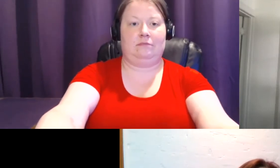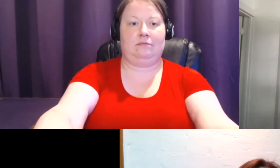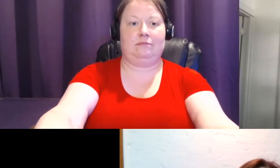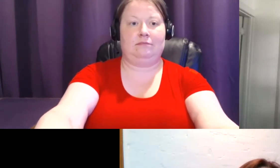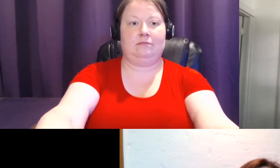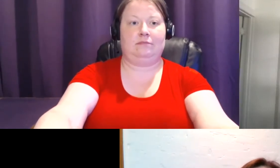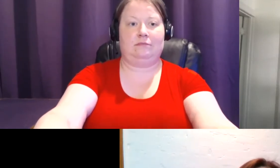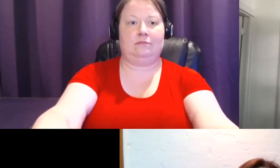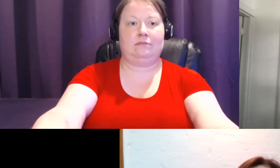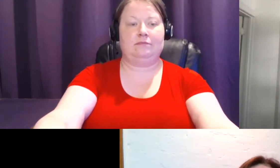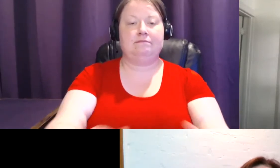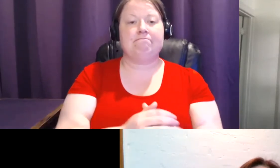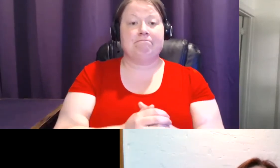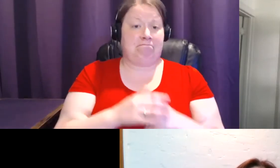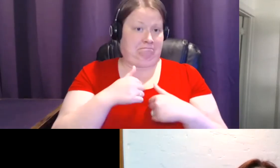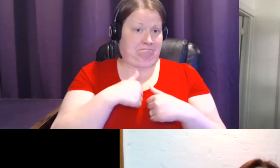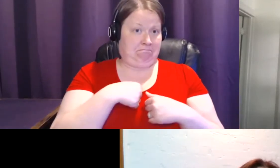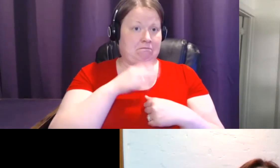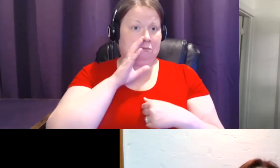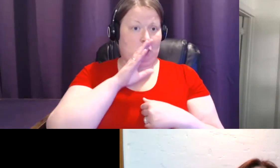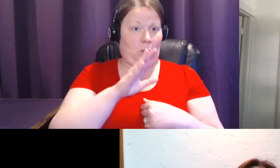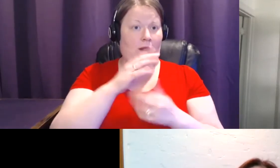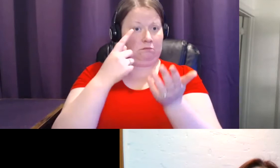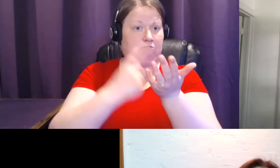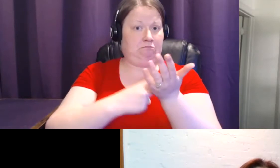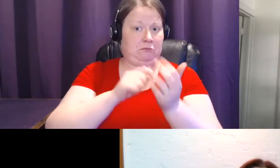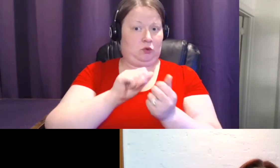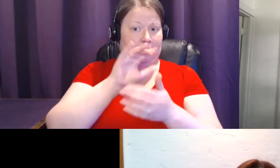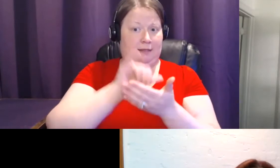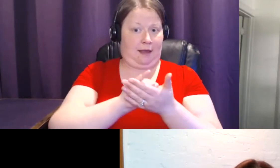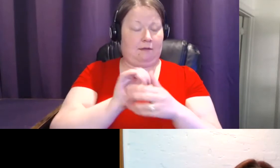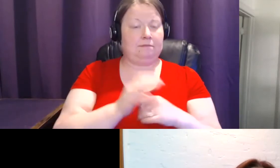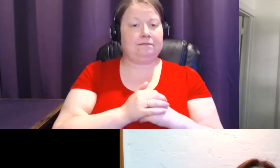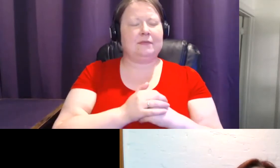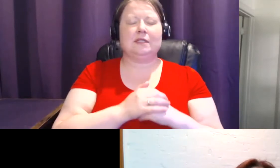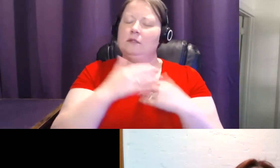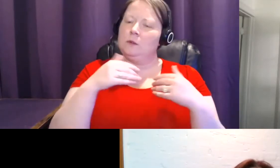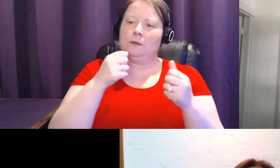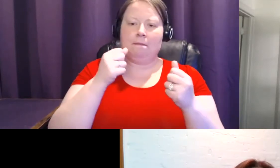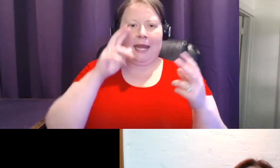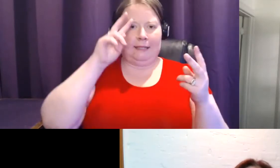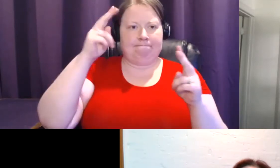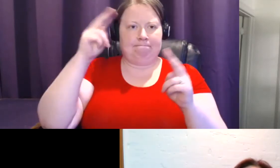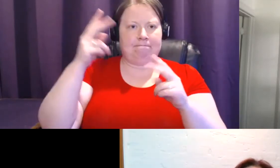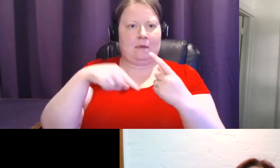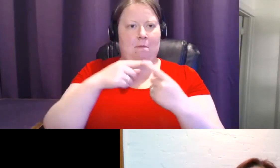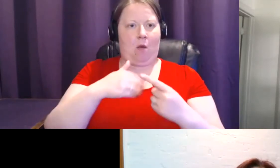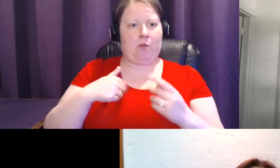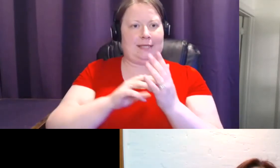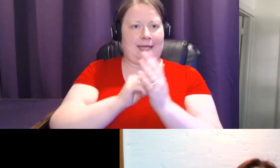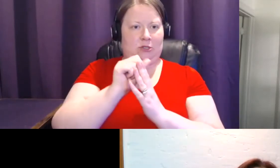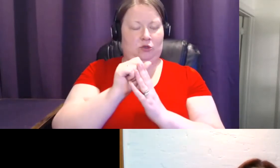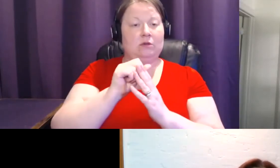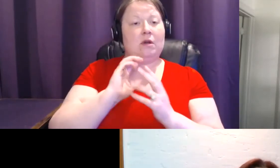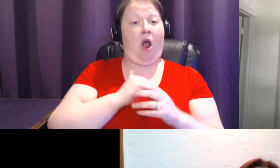So I'm happy to address that. You know, there are many misconceptions about breast cancer and the Brehm Foundation works diligently